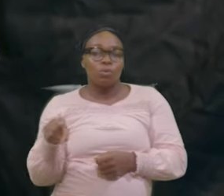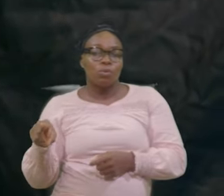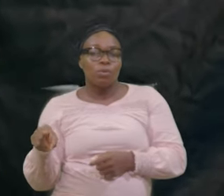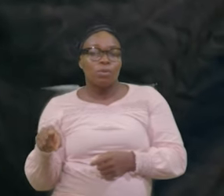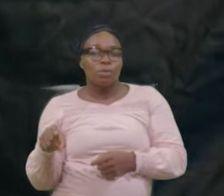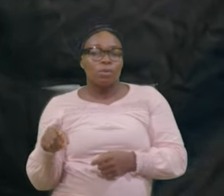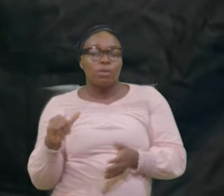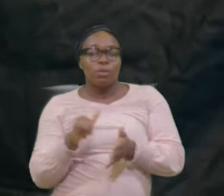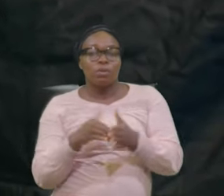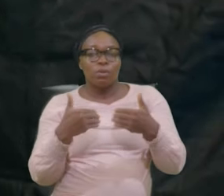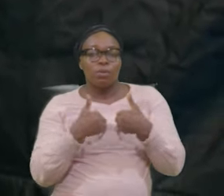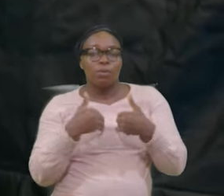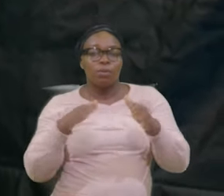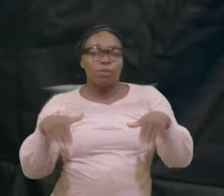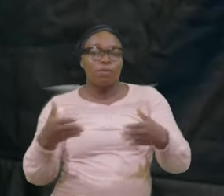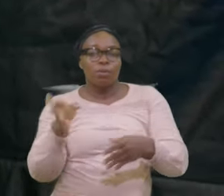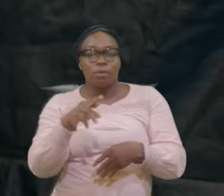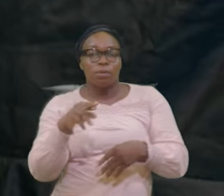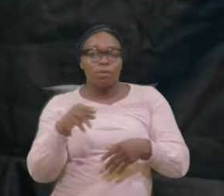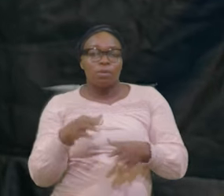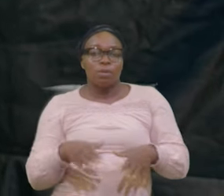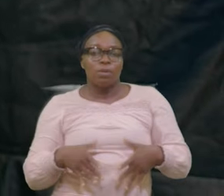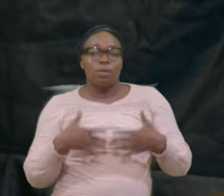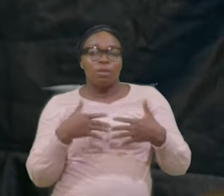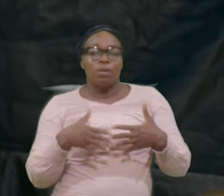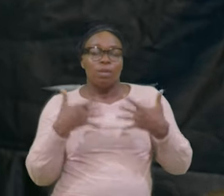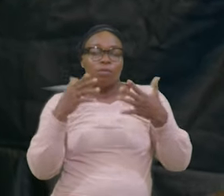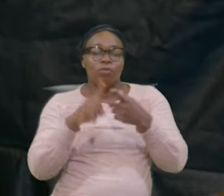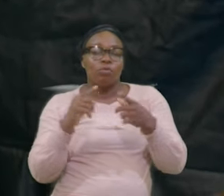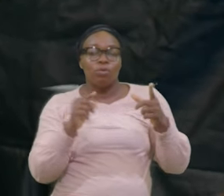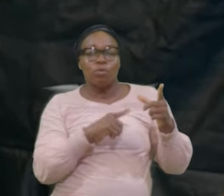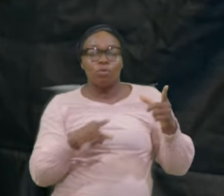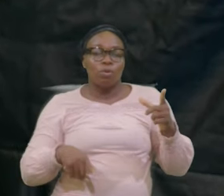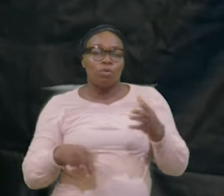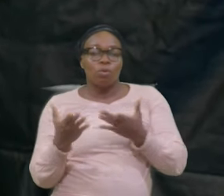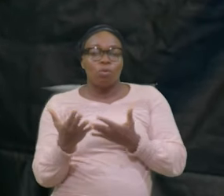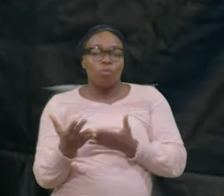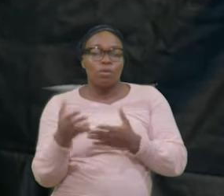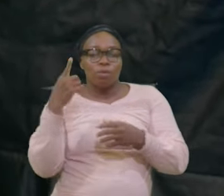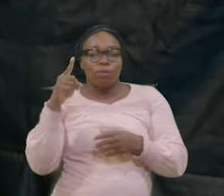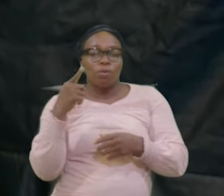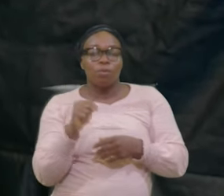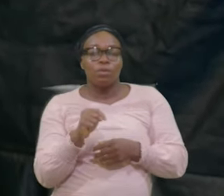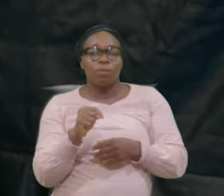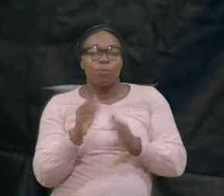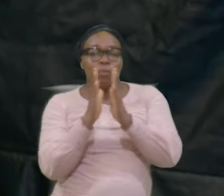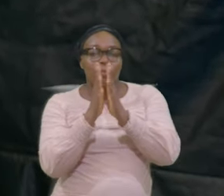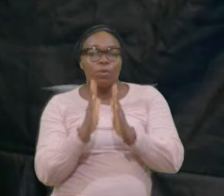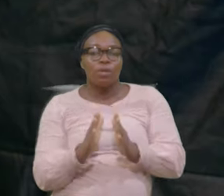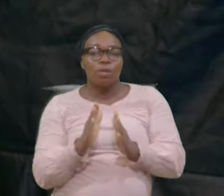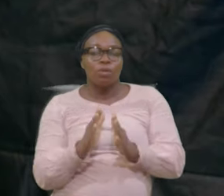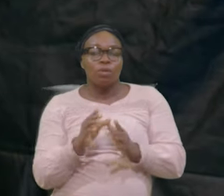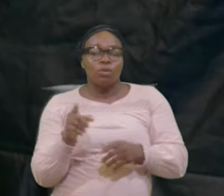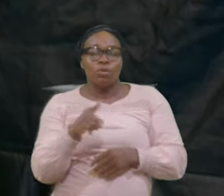Your Life To Christ And You Are Waiting For Prayer I Think This Is Time To Look Unto The Lord And Say God Remember Me